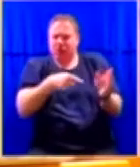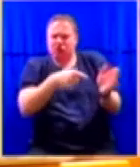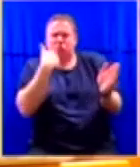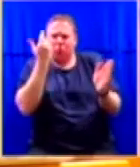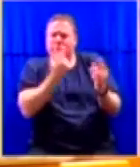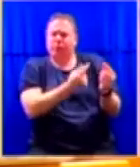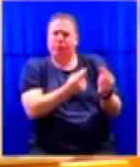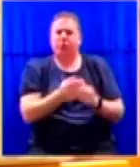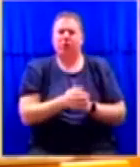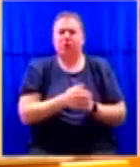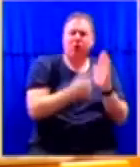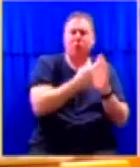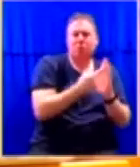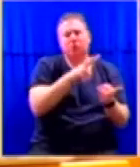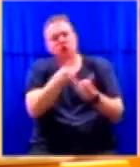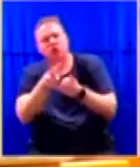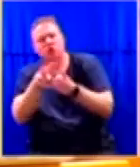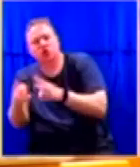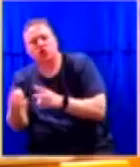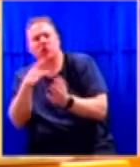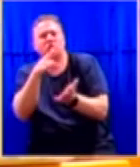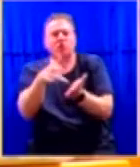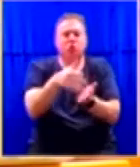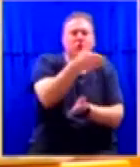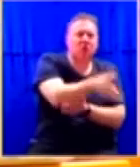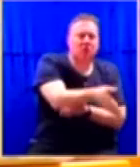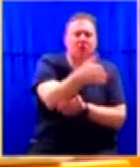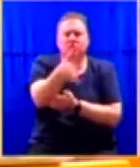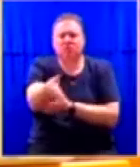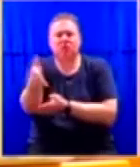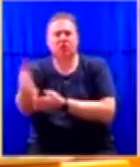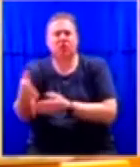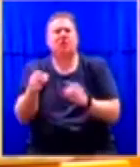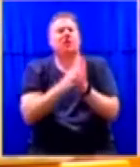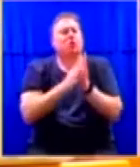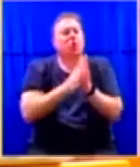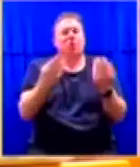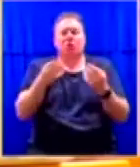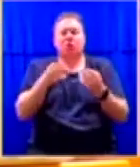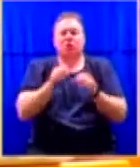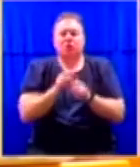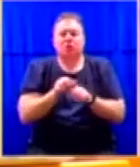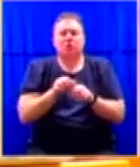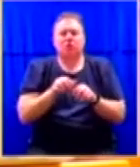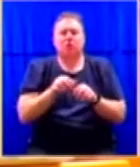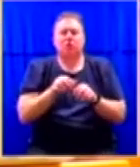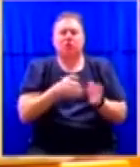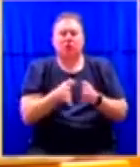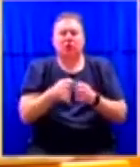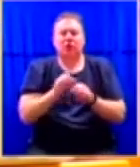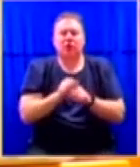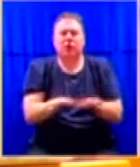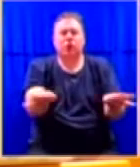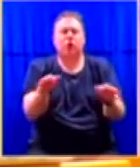We have a program of, if you like, our network industries, our rail, our energy, our